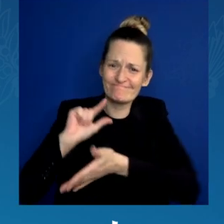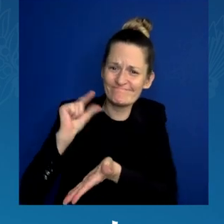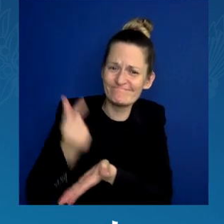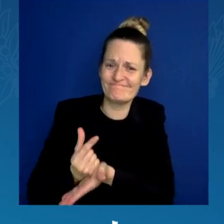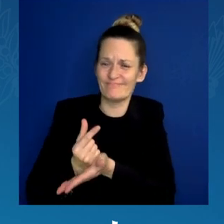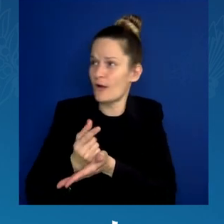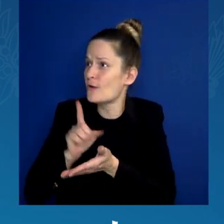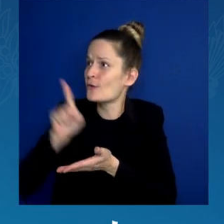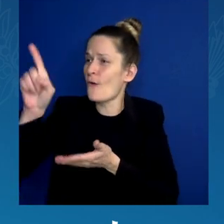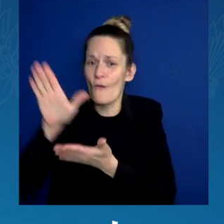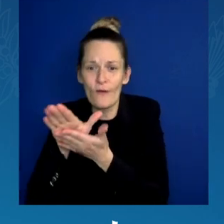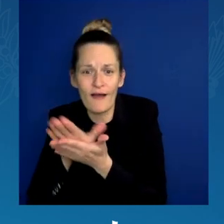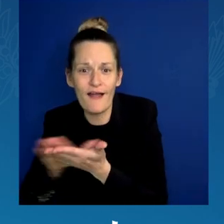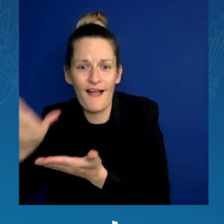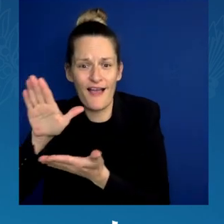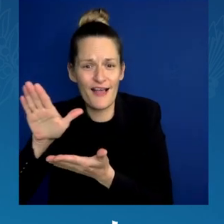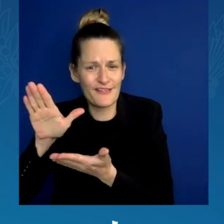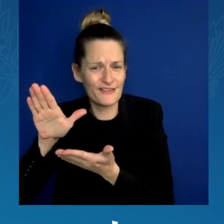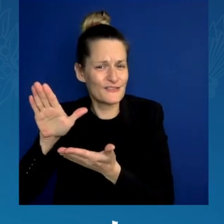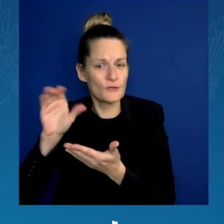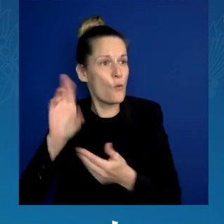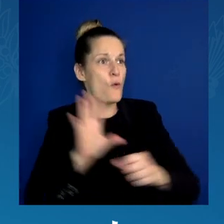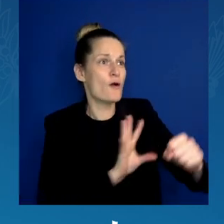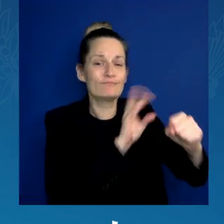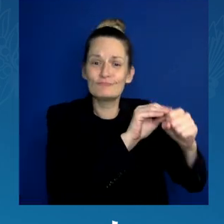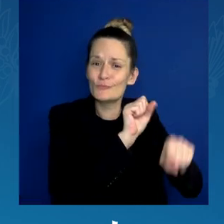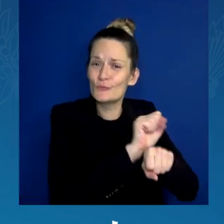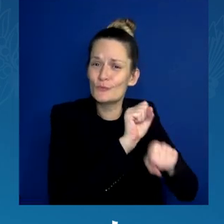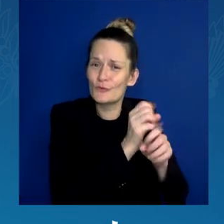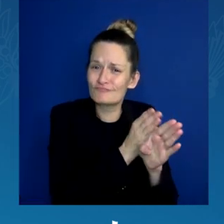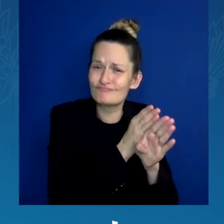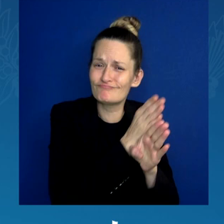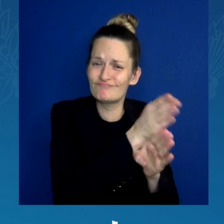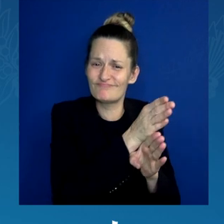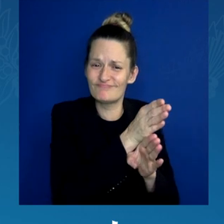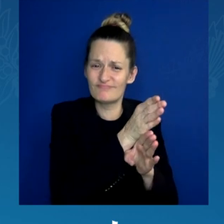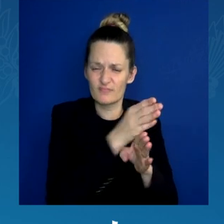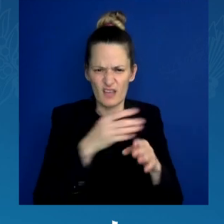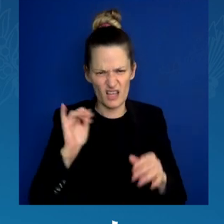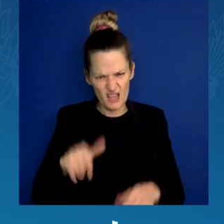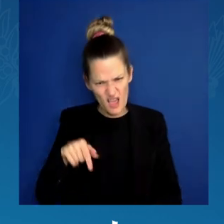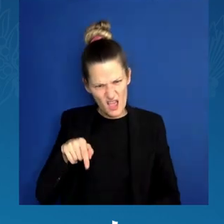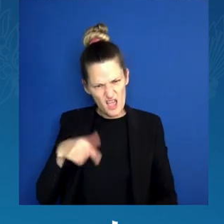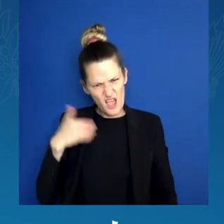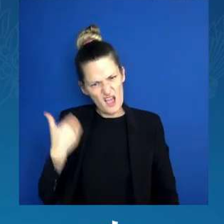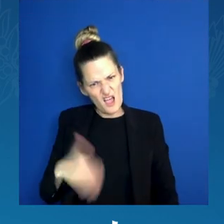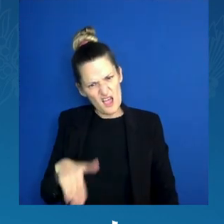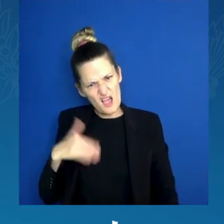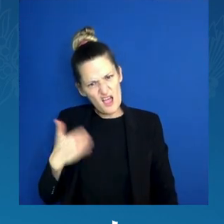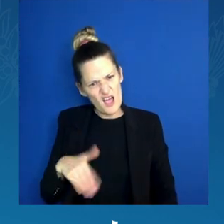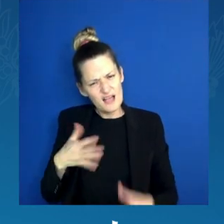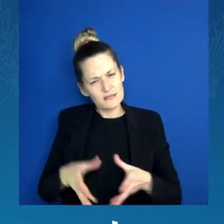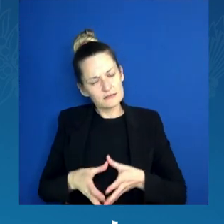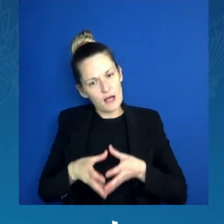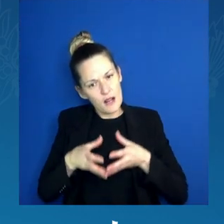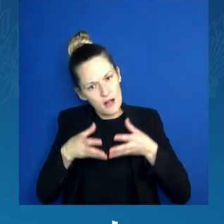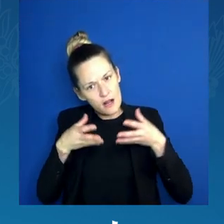It's a lot. It's a lot. But here's what I have learned in my life.